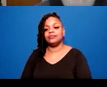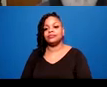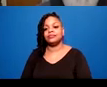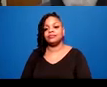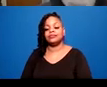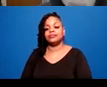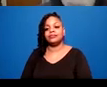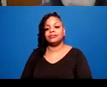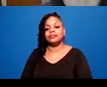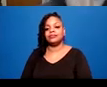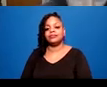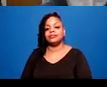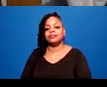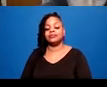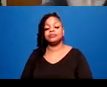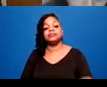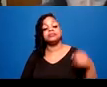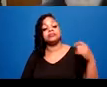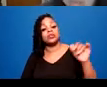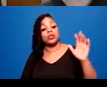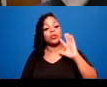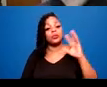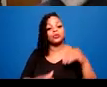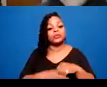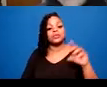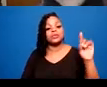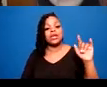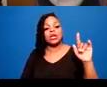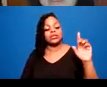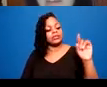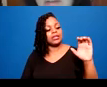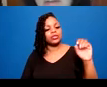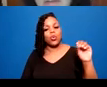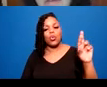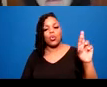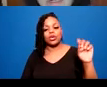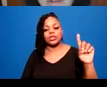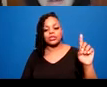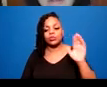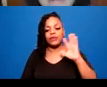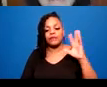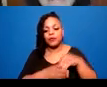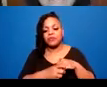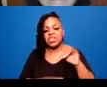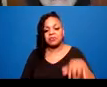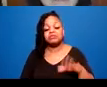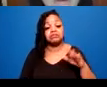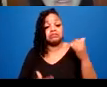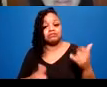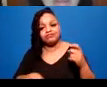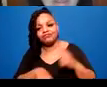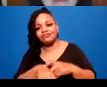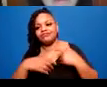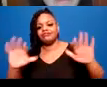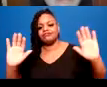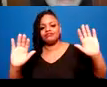on discord as well. And I think that puts us up at exactly three o'clock. So I want